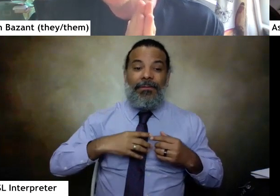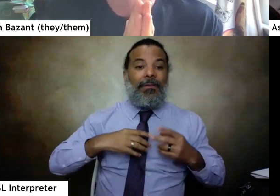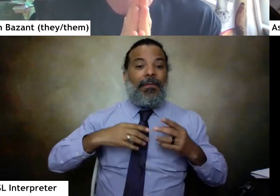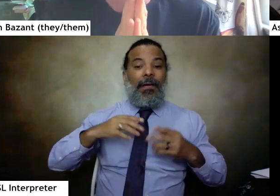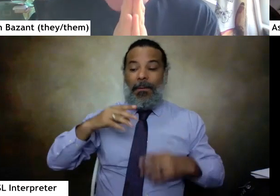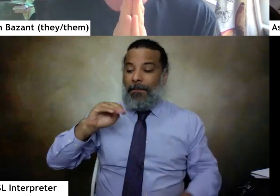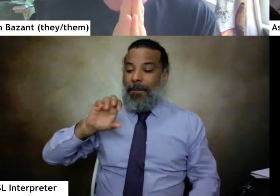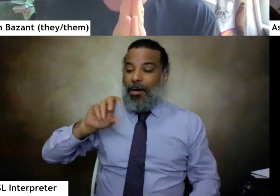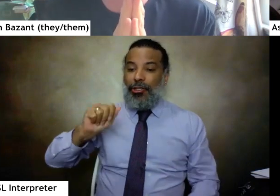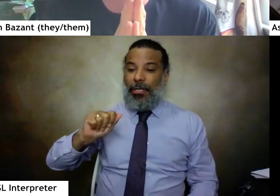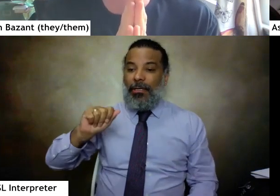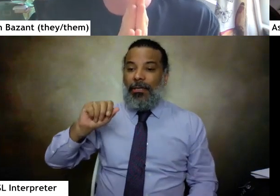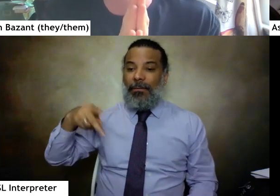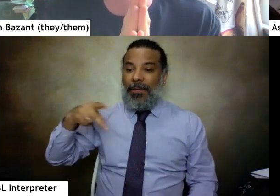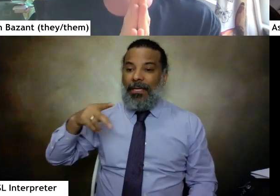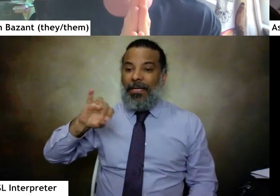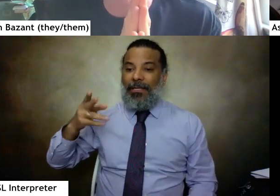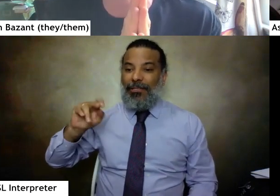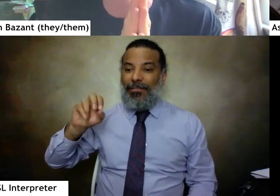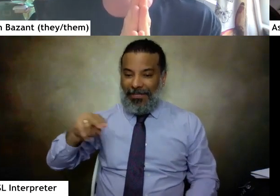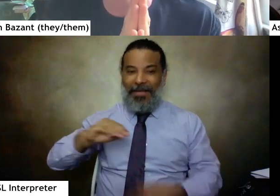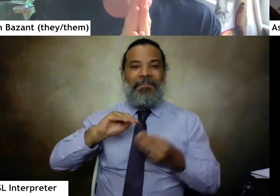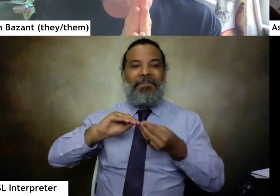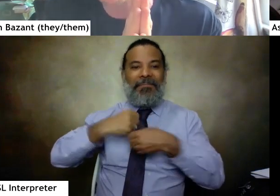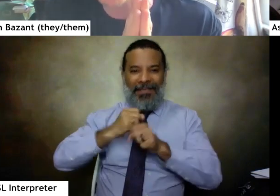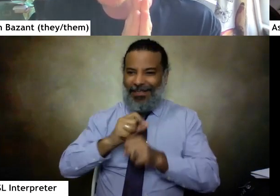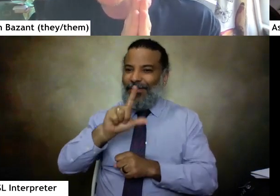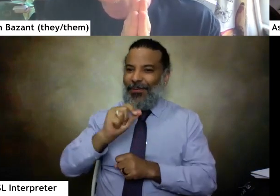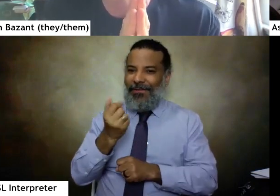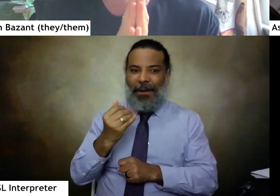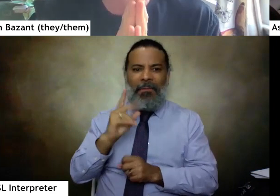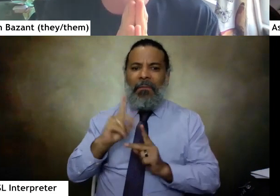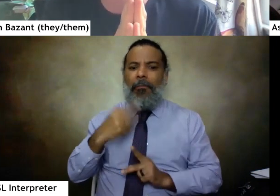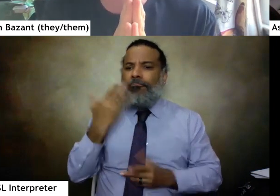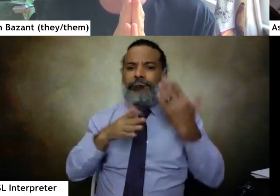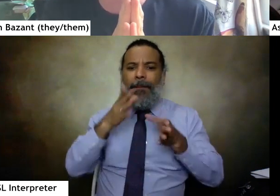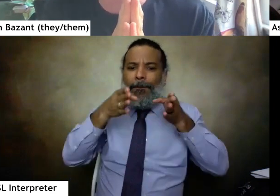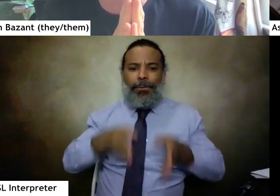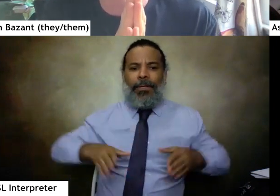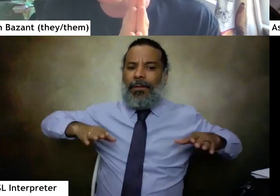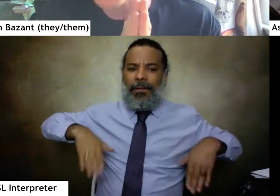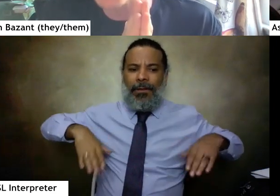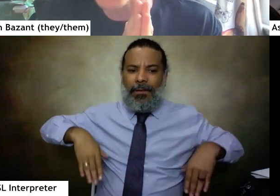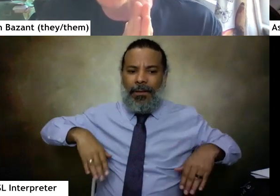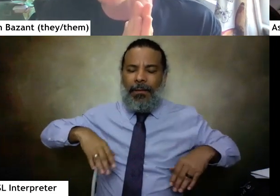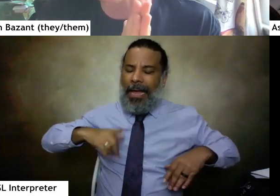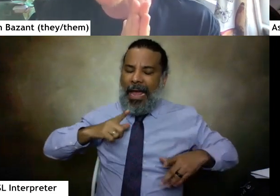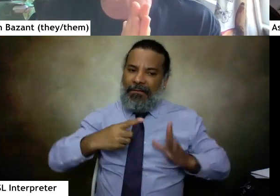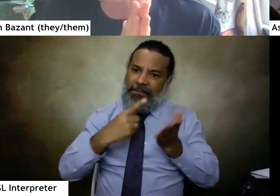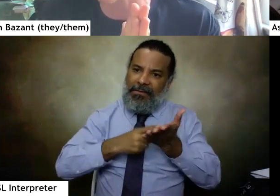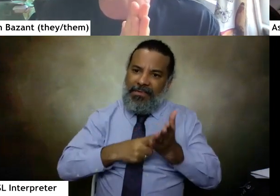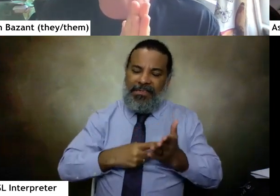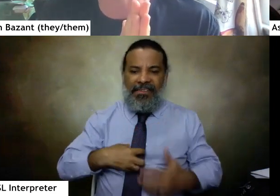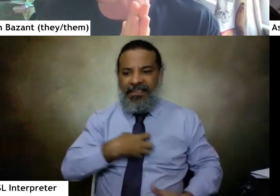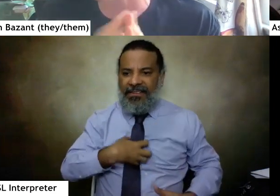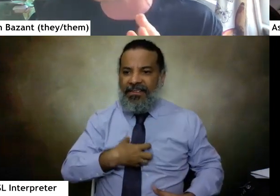I made it in 2013 when very few people knew about Marsha to express my disgust with the white